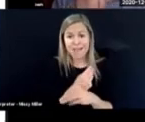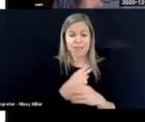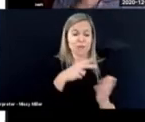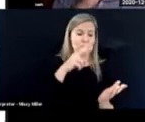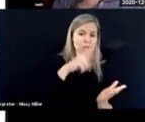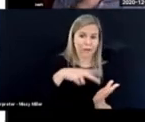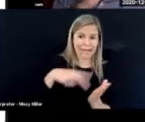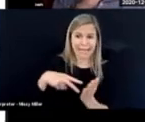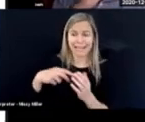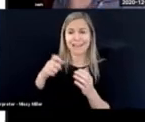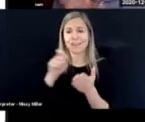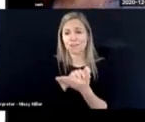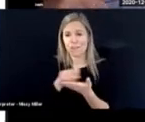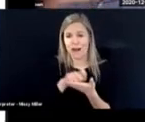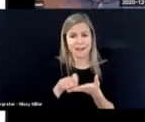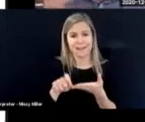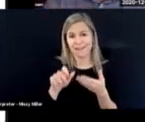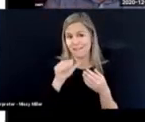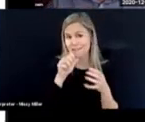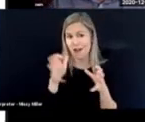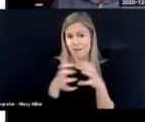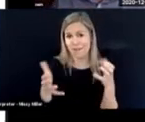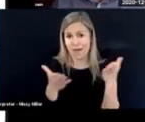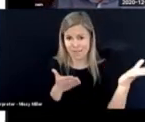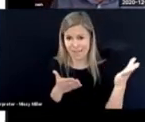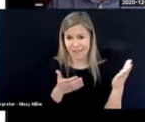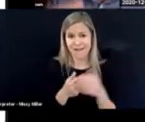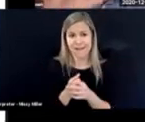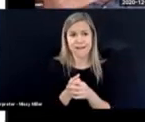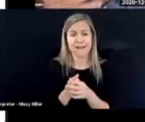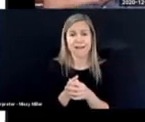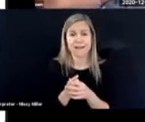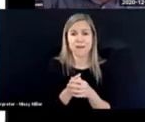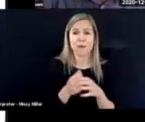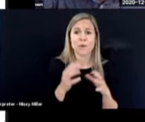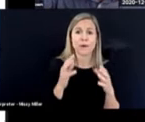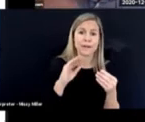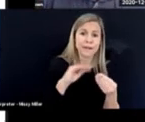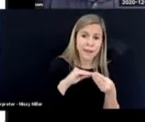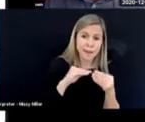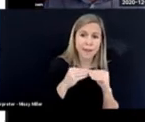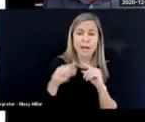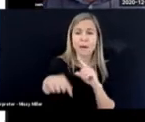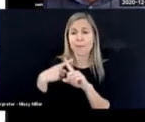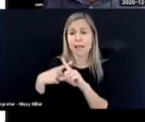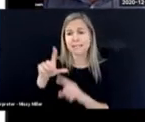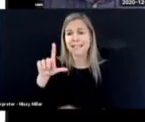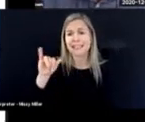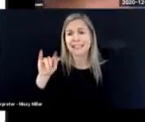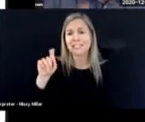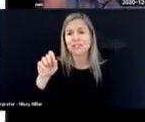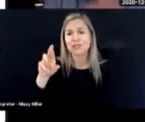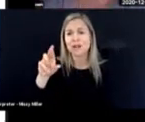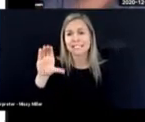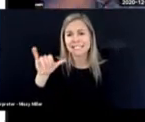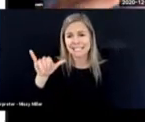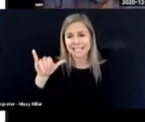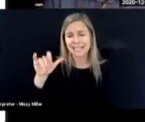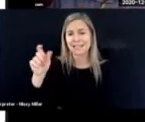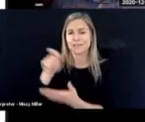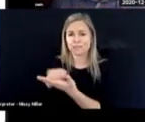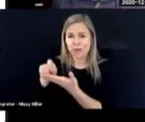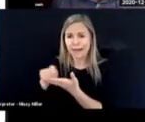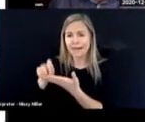literacy in a more conventional sense, though number and literacy are embedded